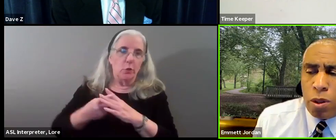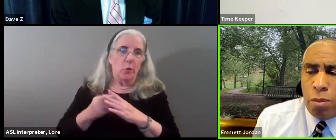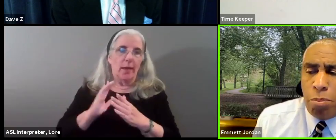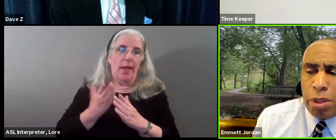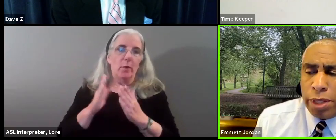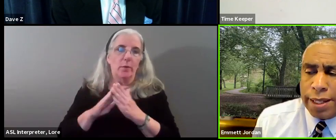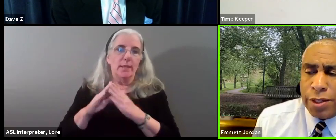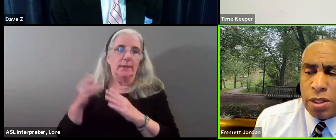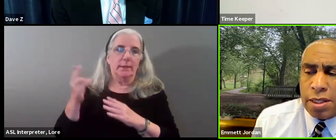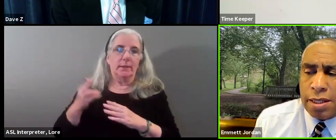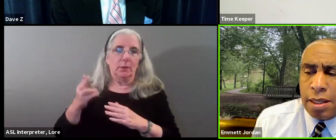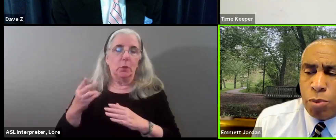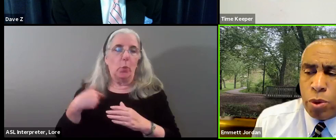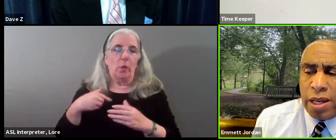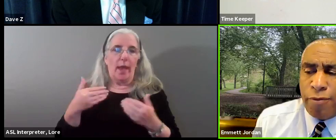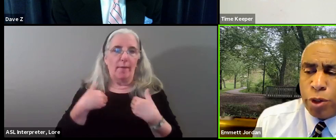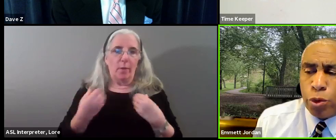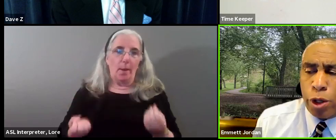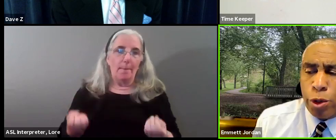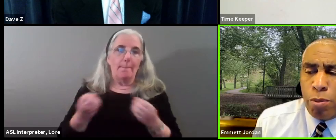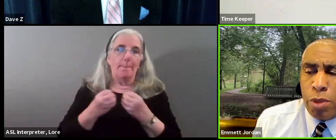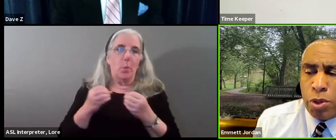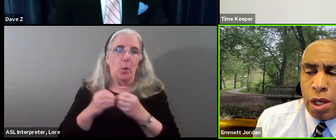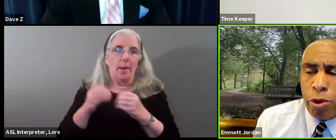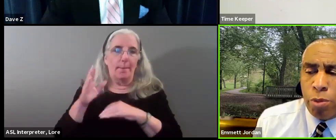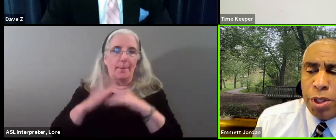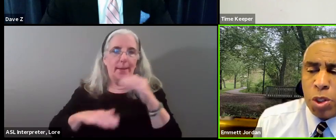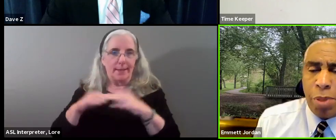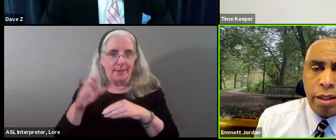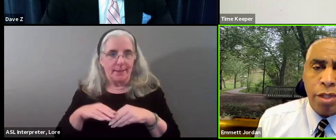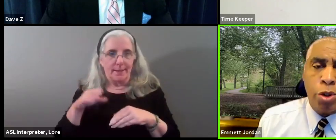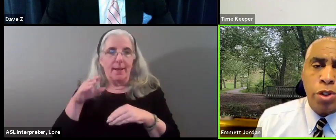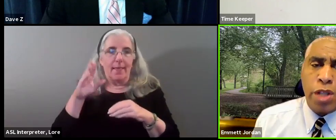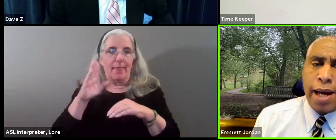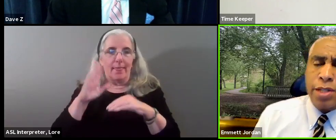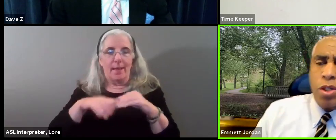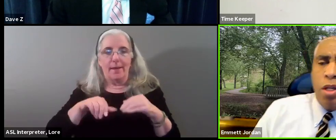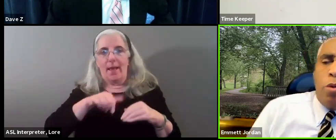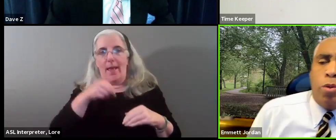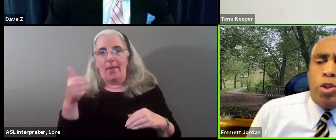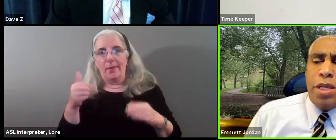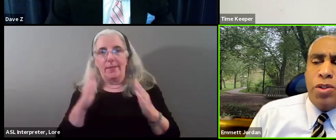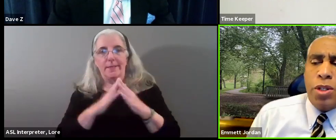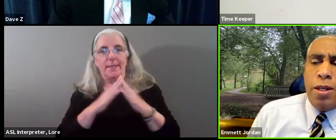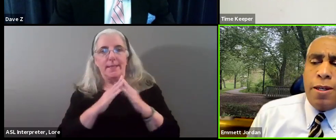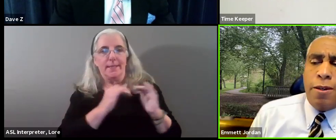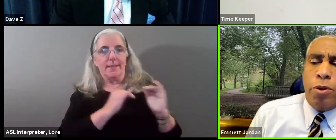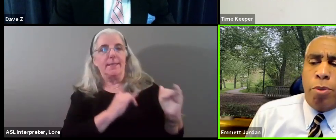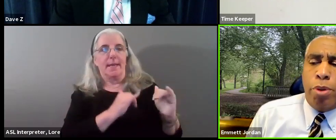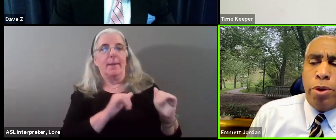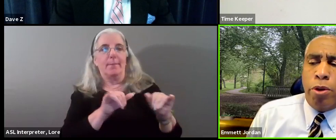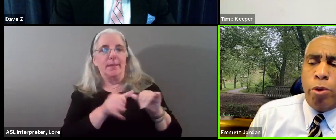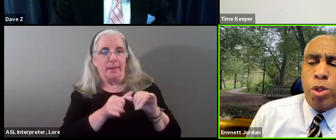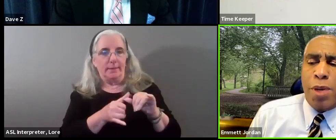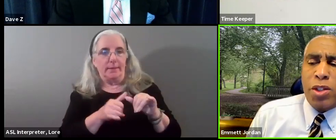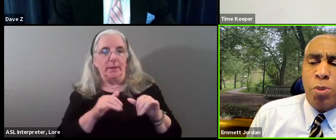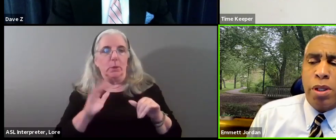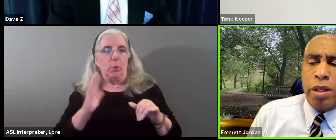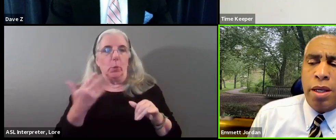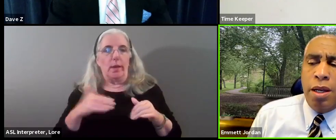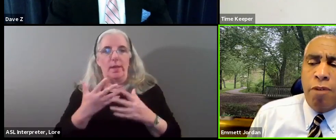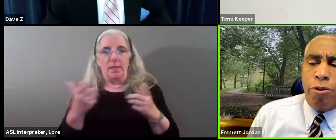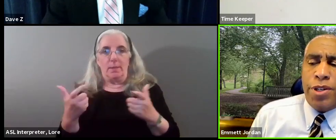more buildings and more infrastructure than most other municipalities our size, which means the burden or the